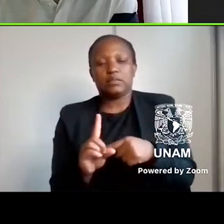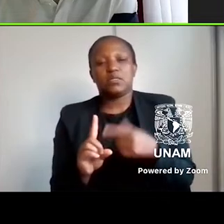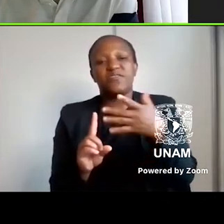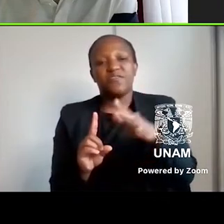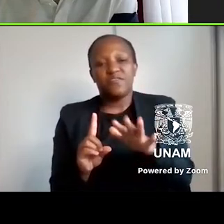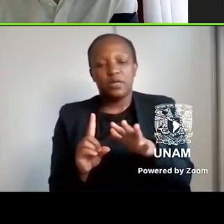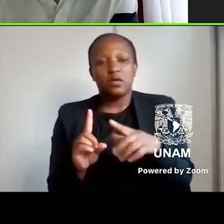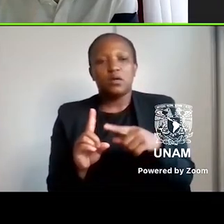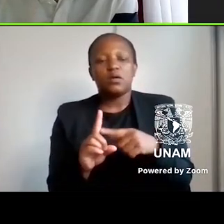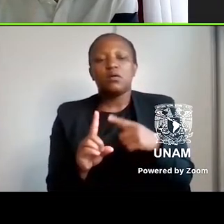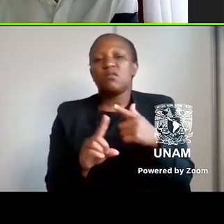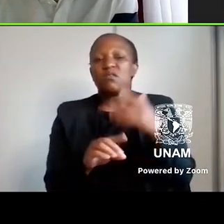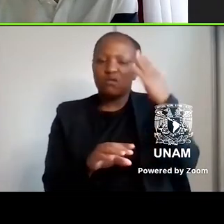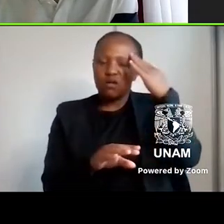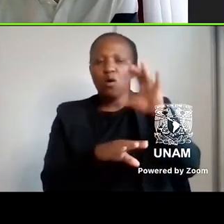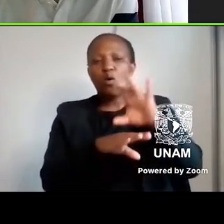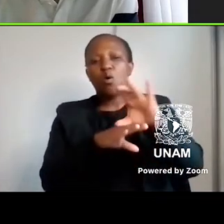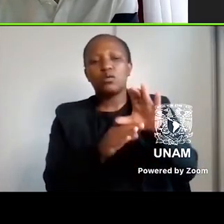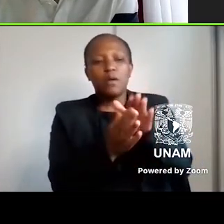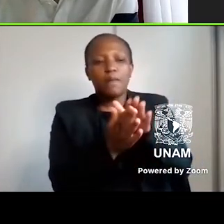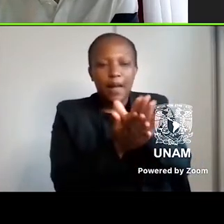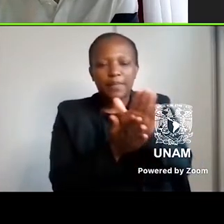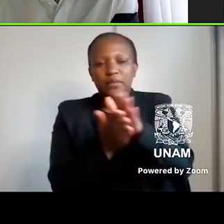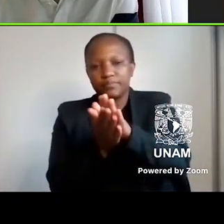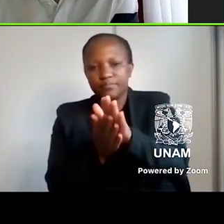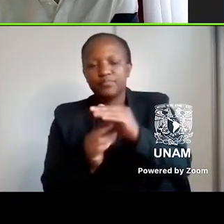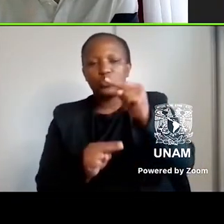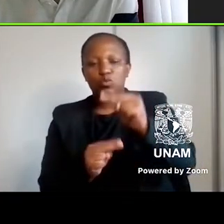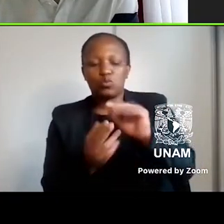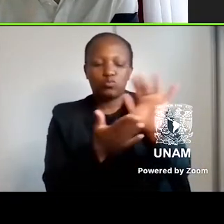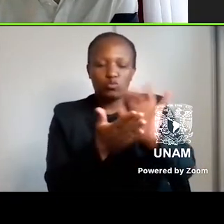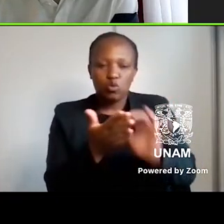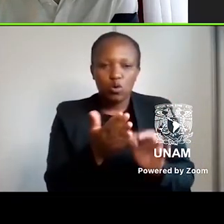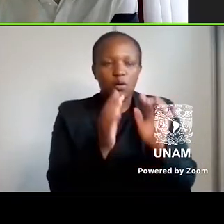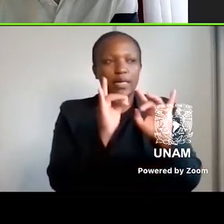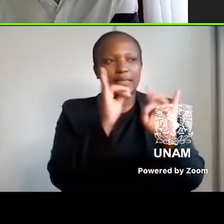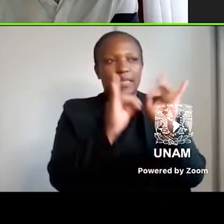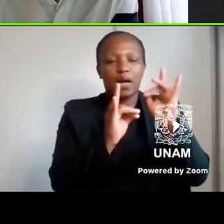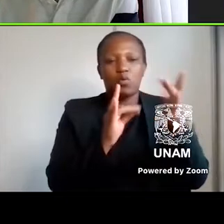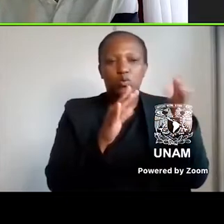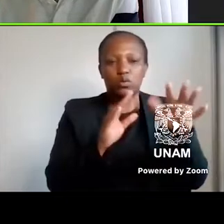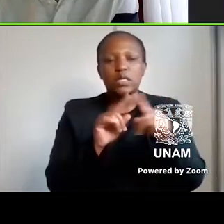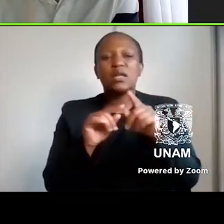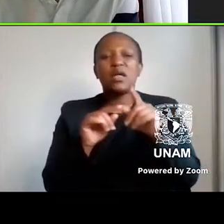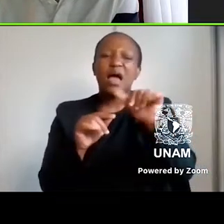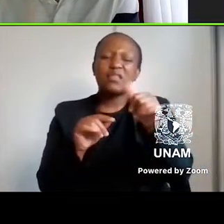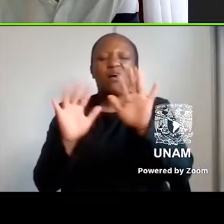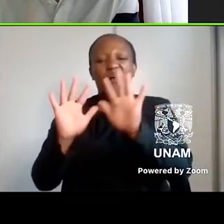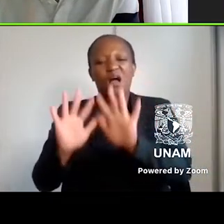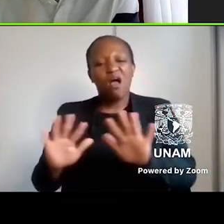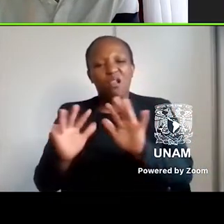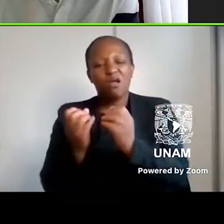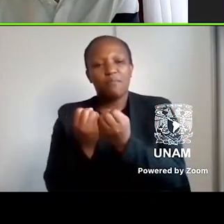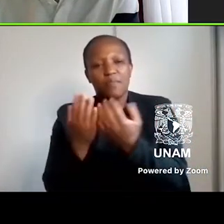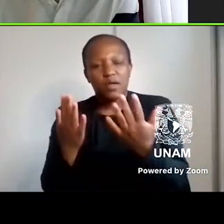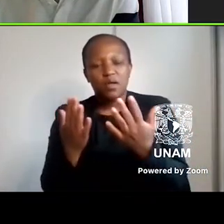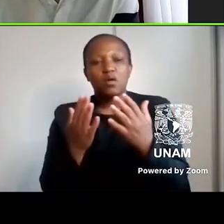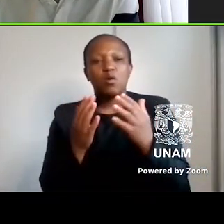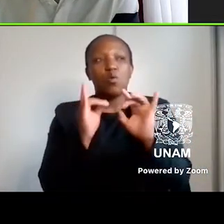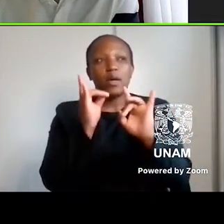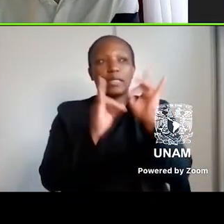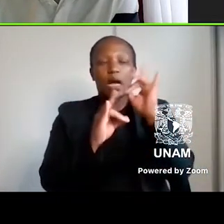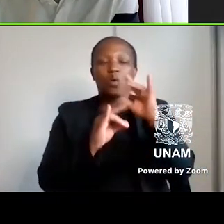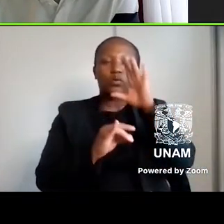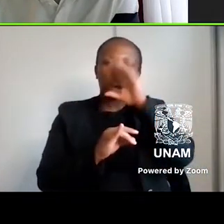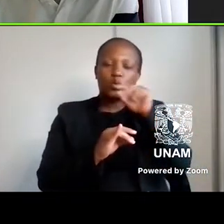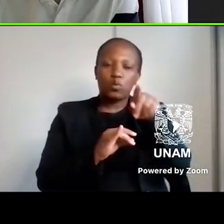of short stories. One of these is Talk of the Town and the other A Coat of Many Colours. Talk of the Town begins with a nostalgic story with